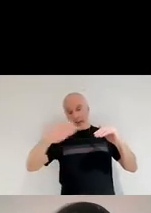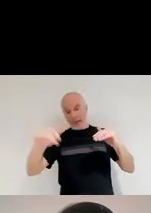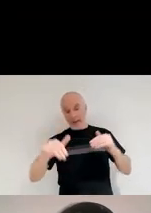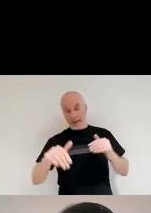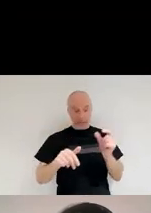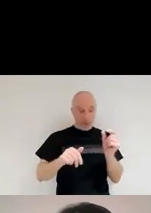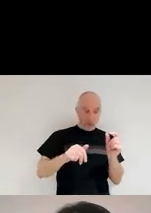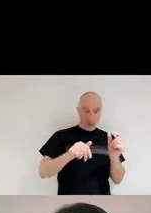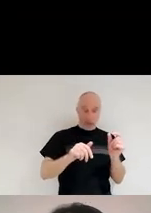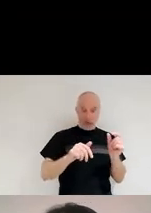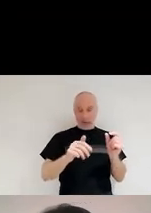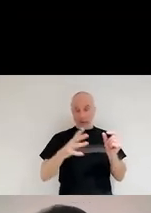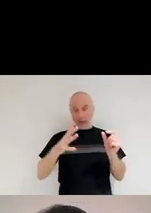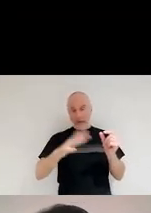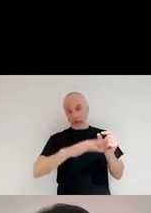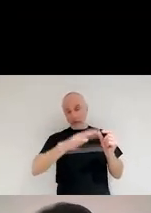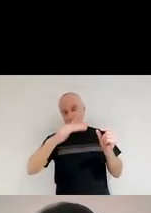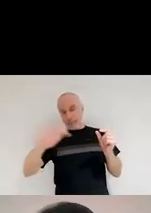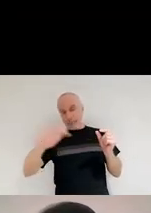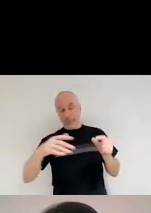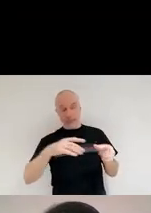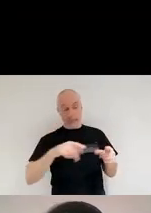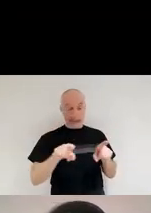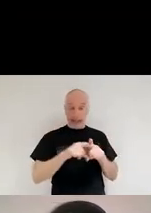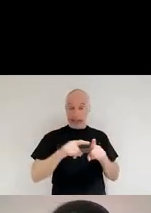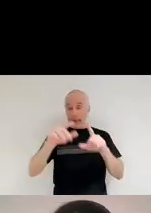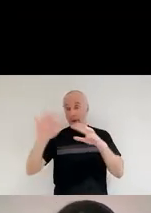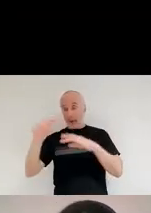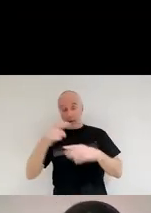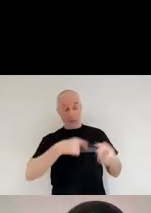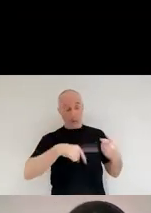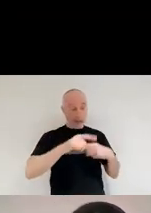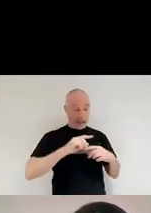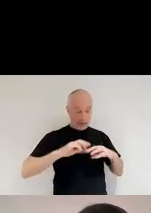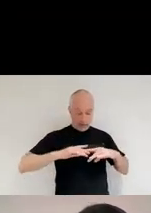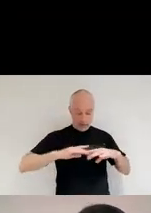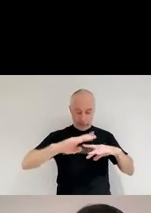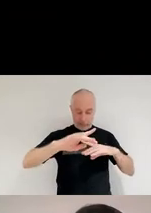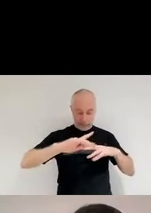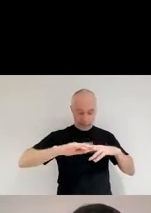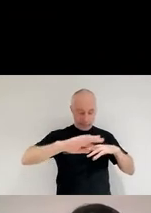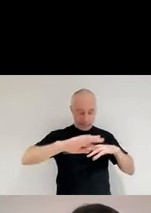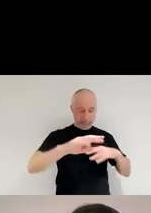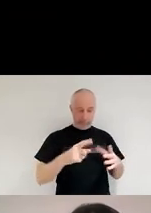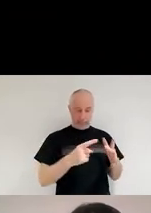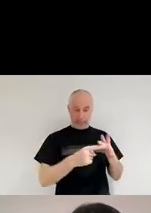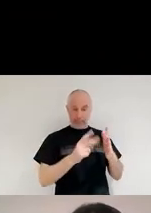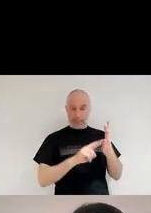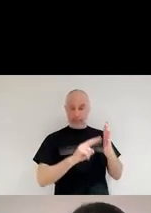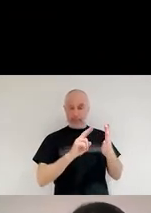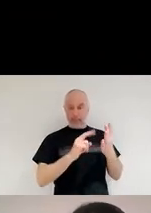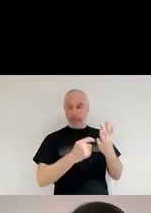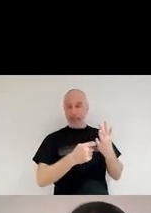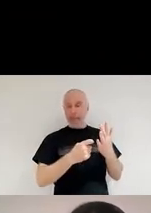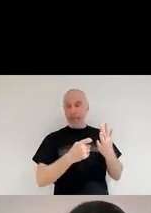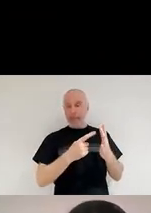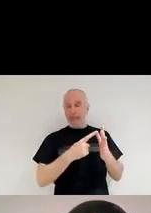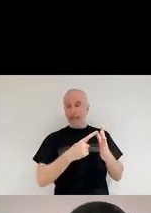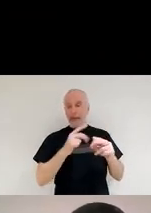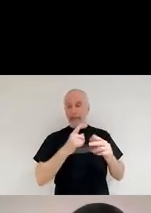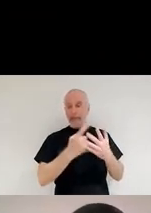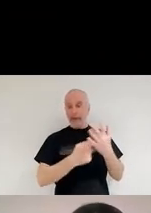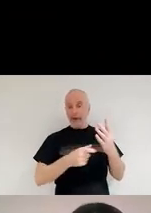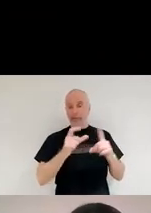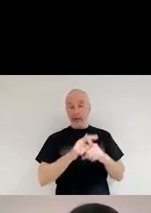dust, we emit light in the infrared. So when you are sending these huge telescopes to space,